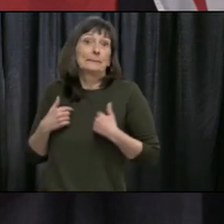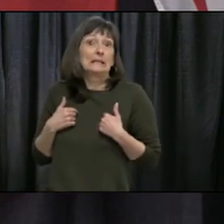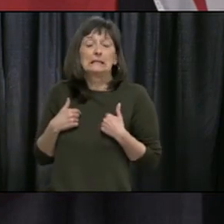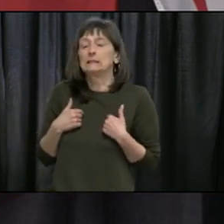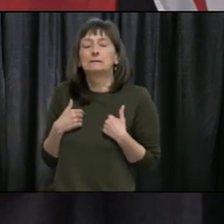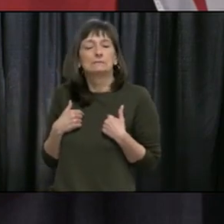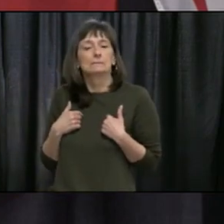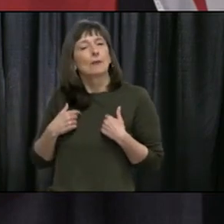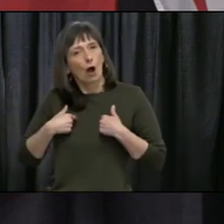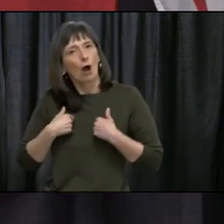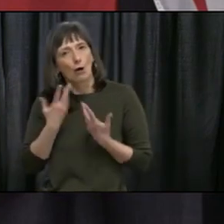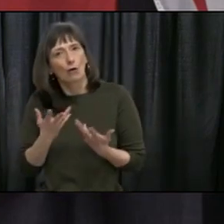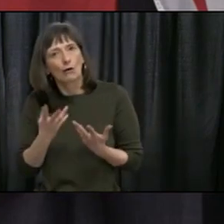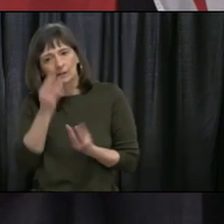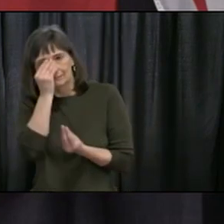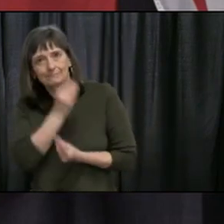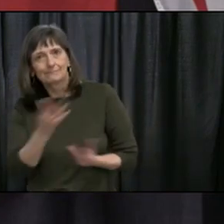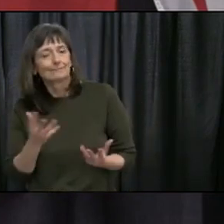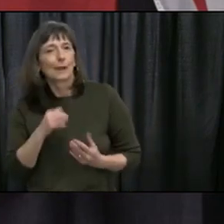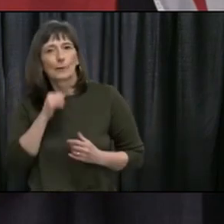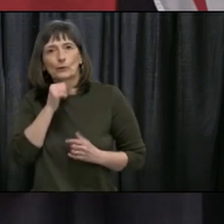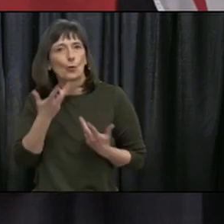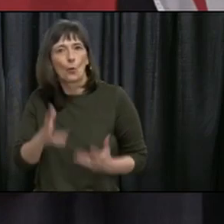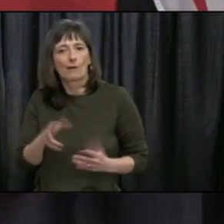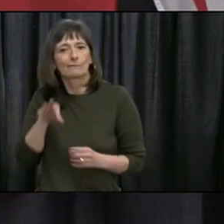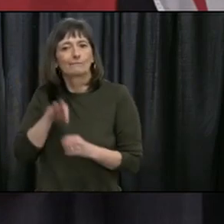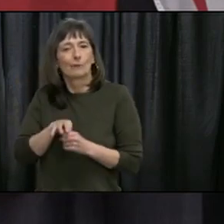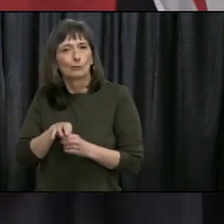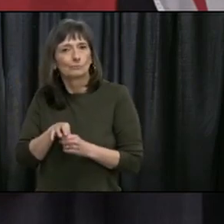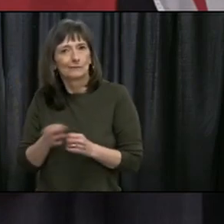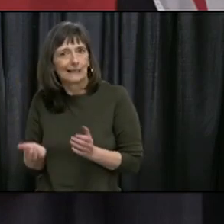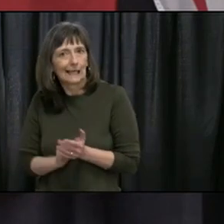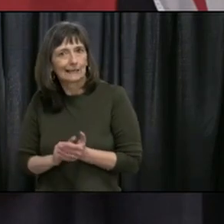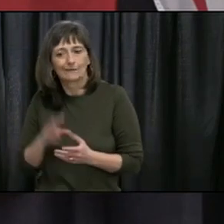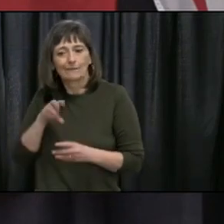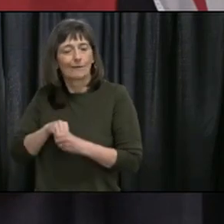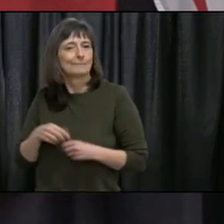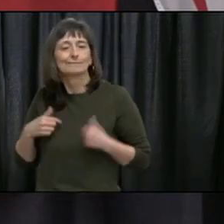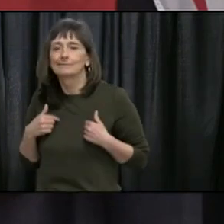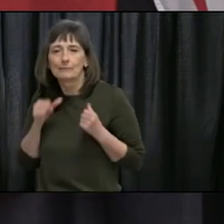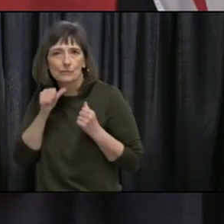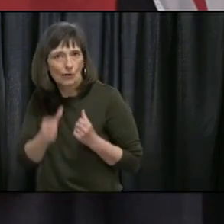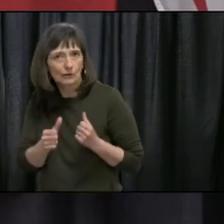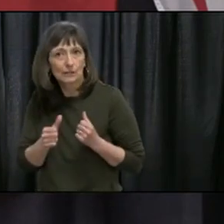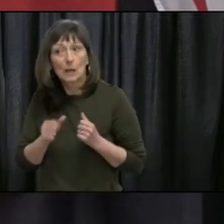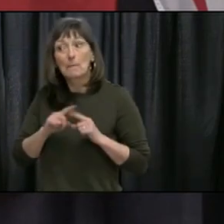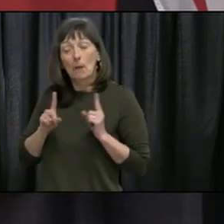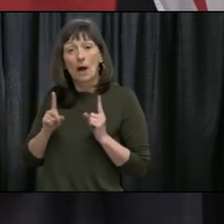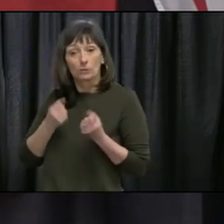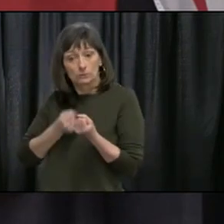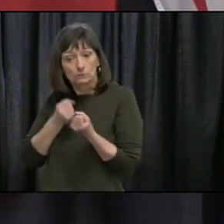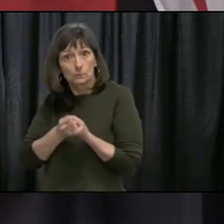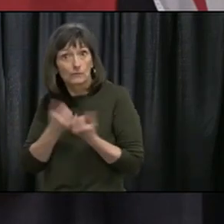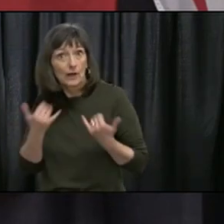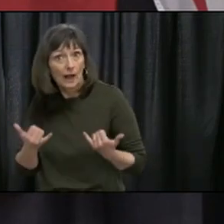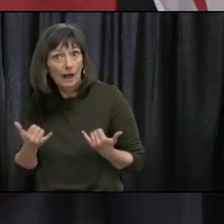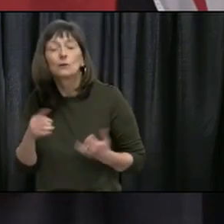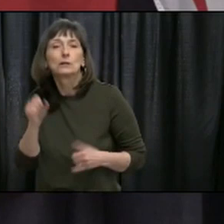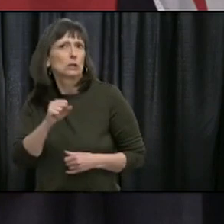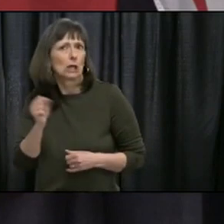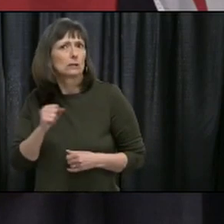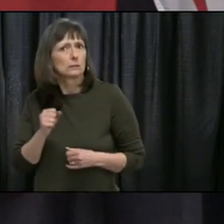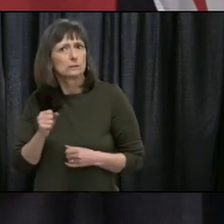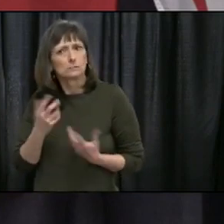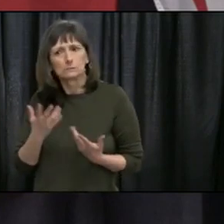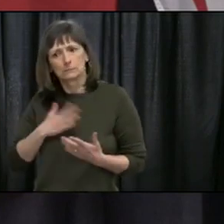re-election, but I also made it quite clear that I will do, use my experience during this health crisis and then do